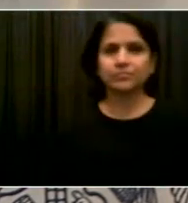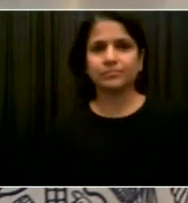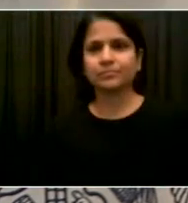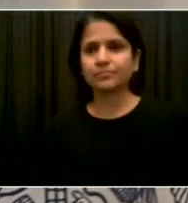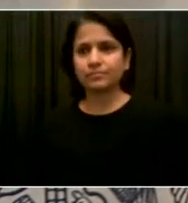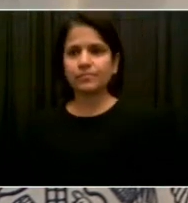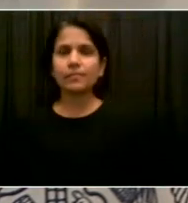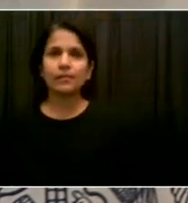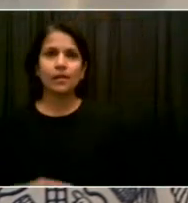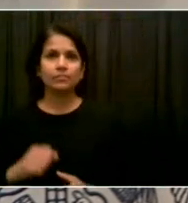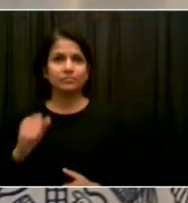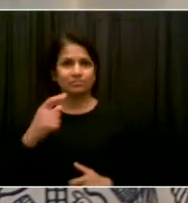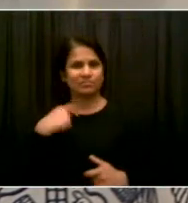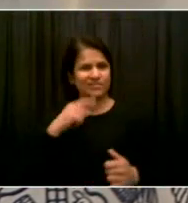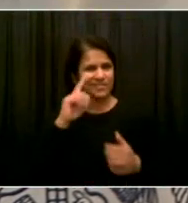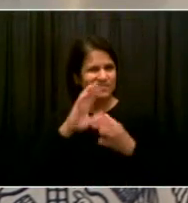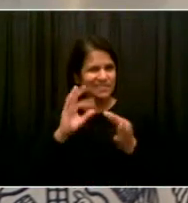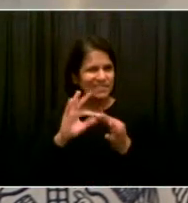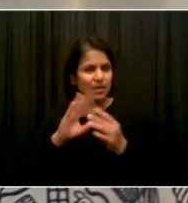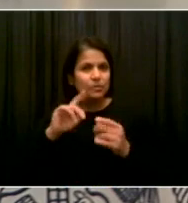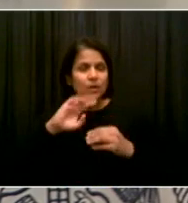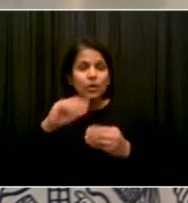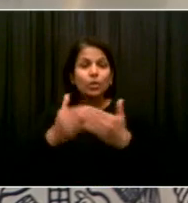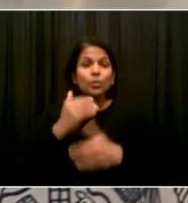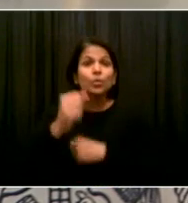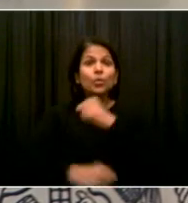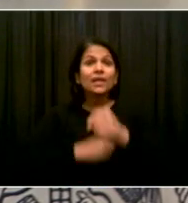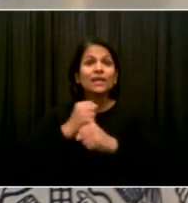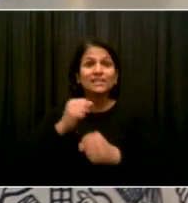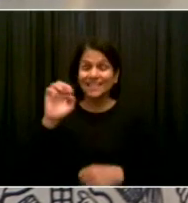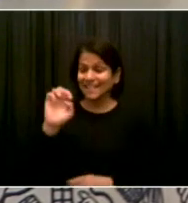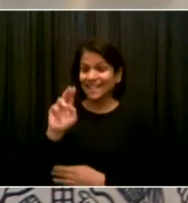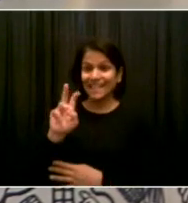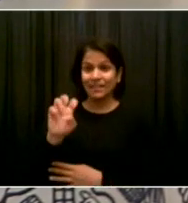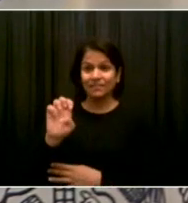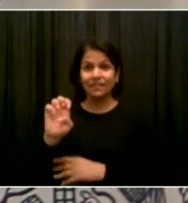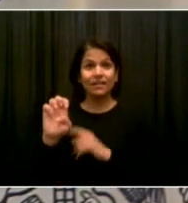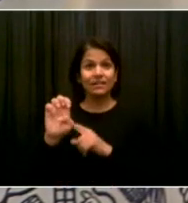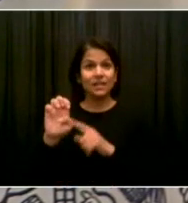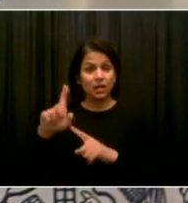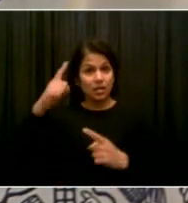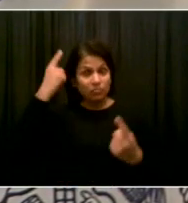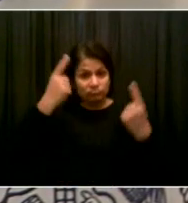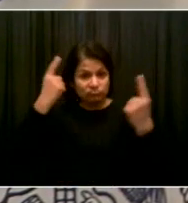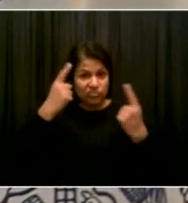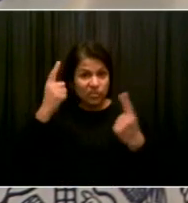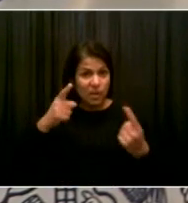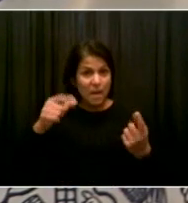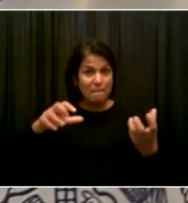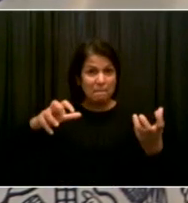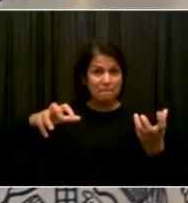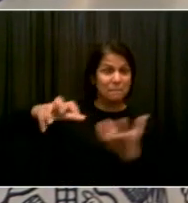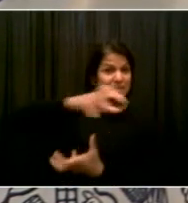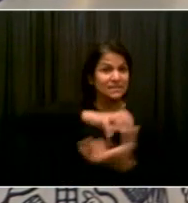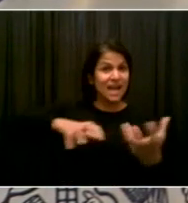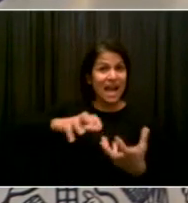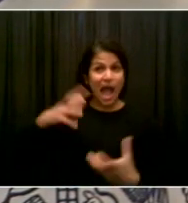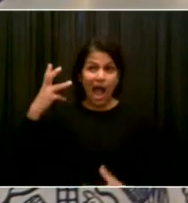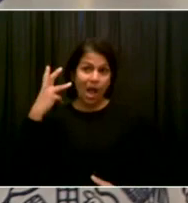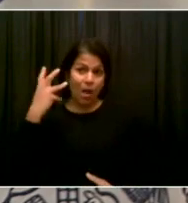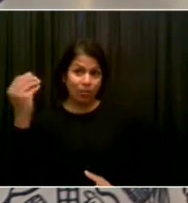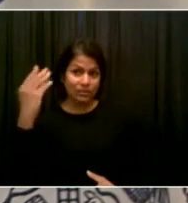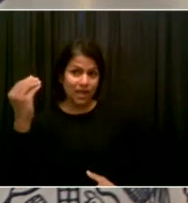Would you consider a hybrid New Year's Eve? You know, you would allow the outdoor activity, but no indoor